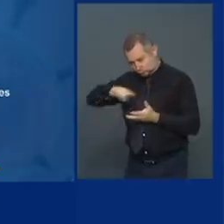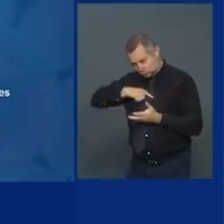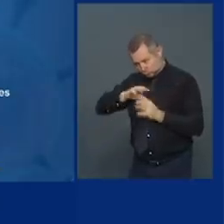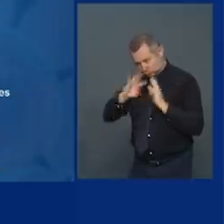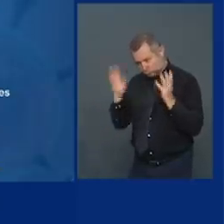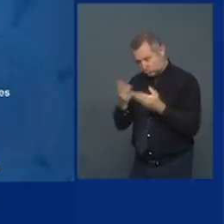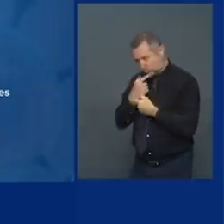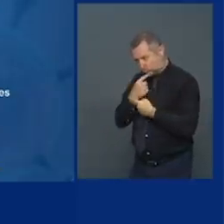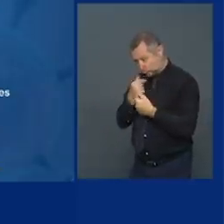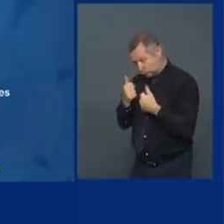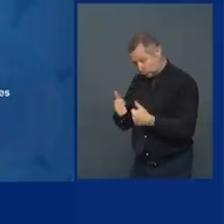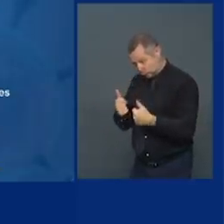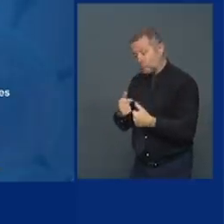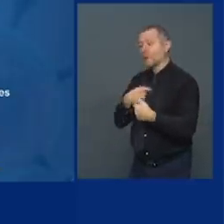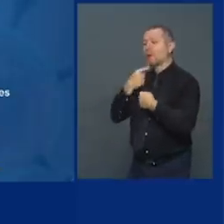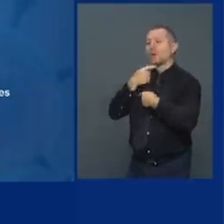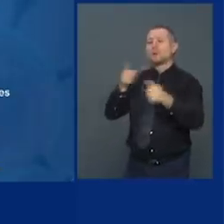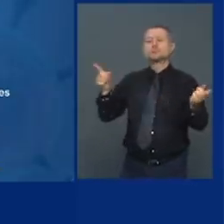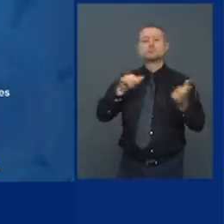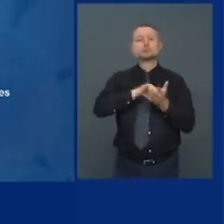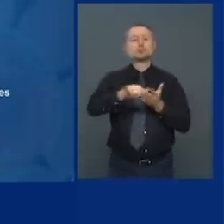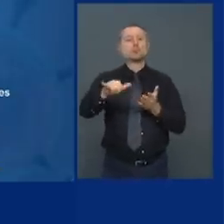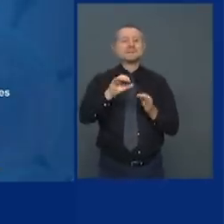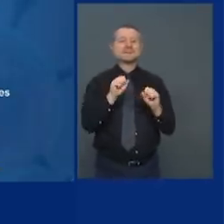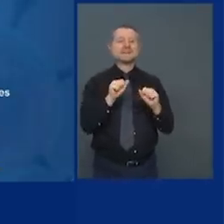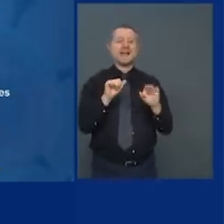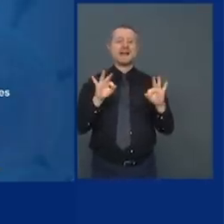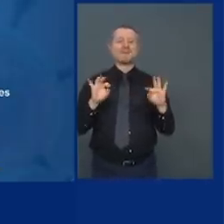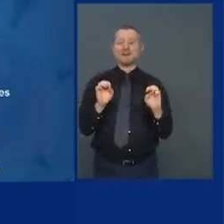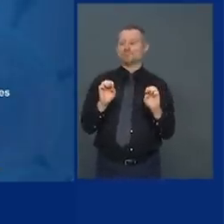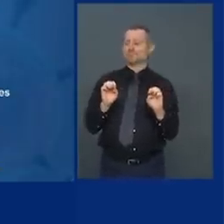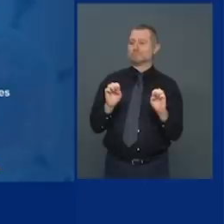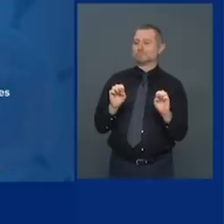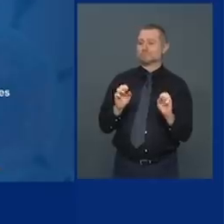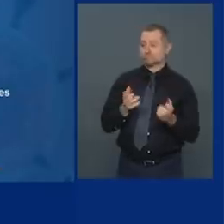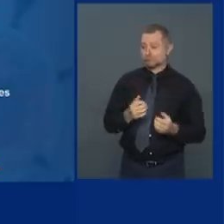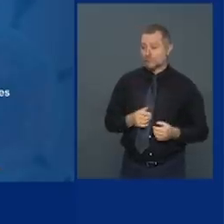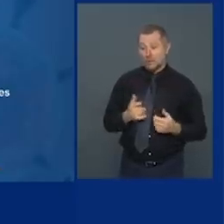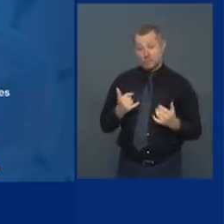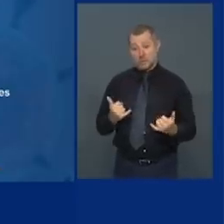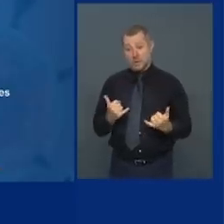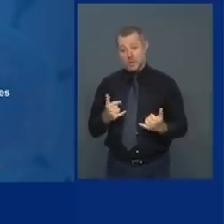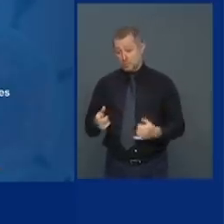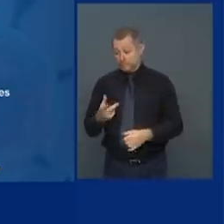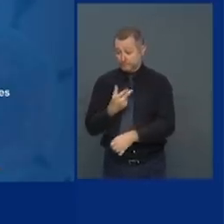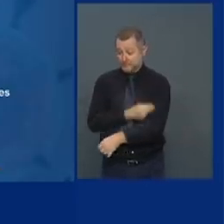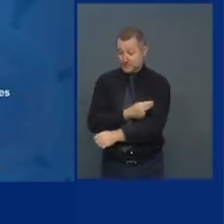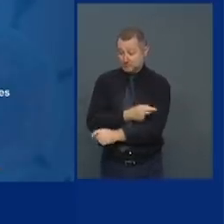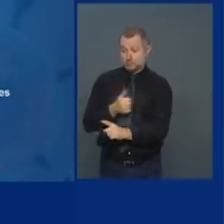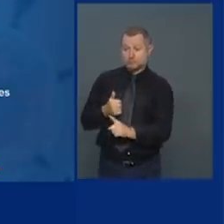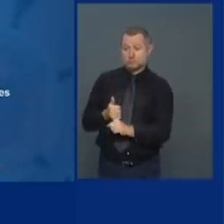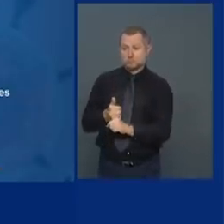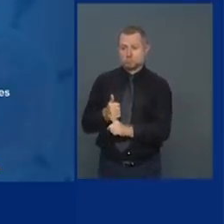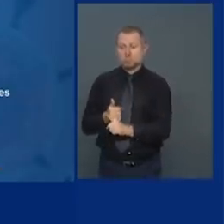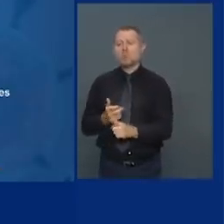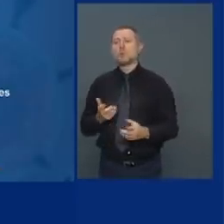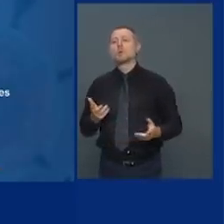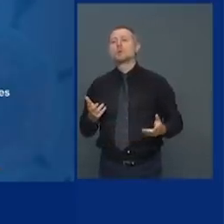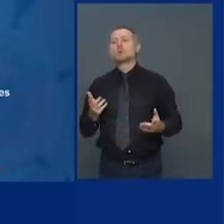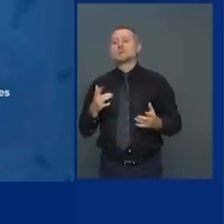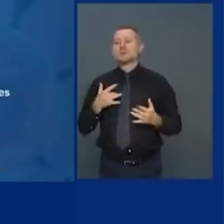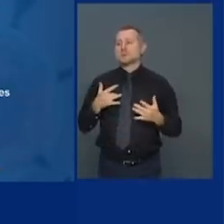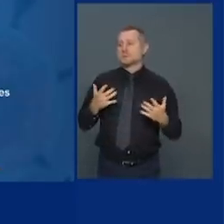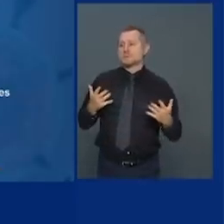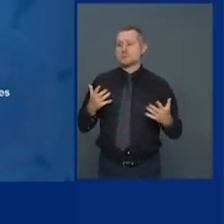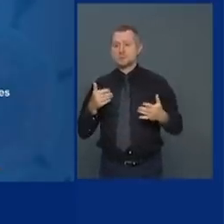at this rate you could have a vaccine they have polls that say half the american people wouldn't take the vaccine